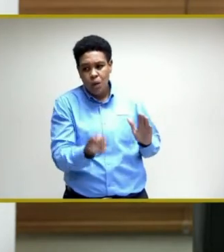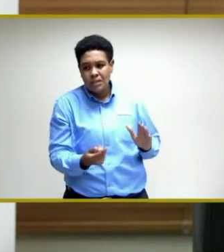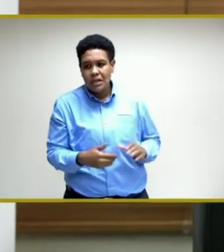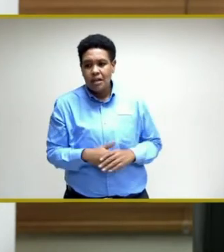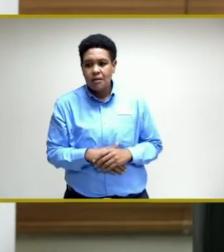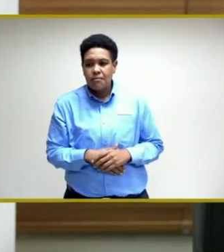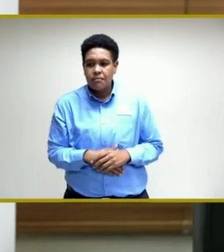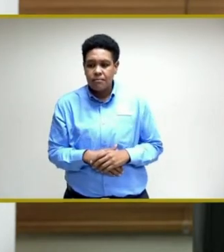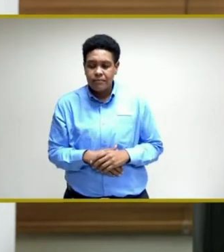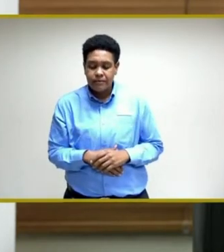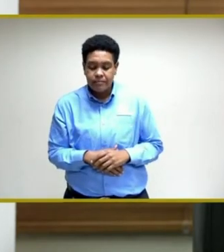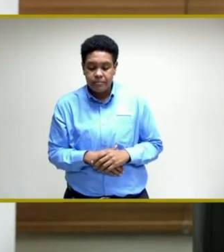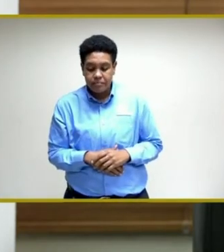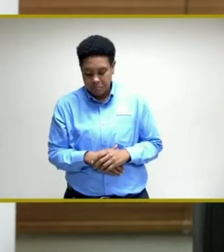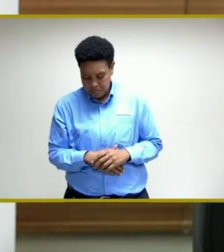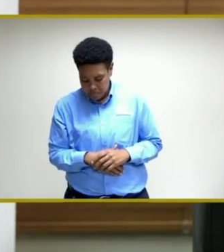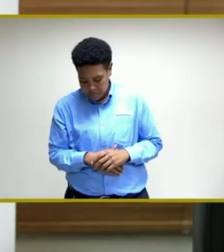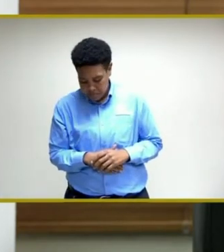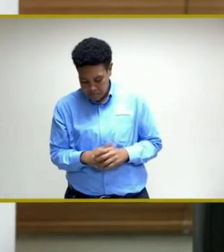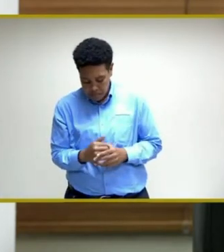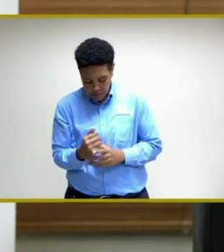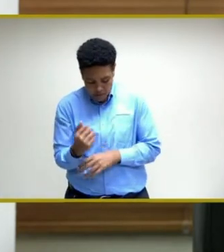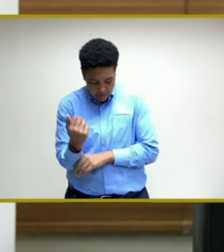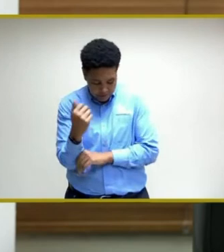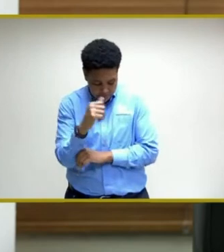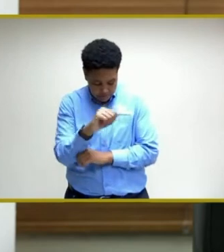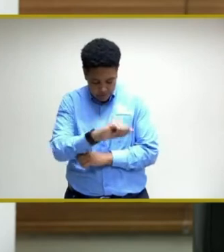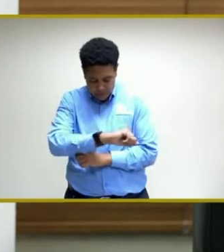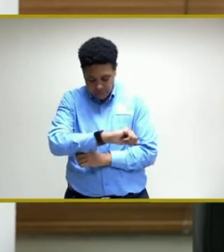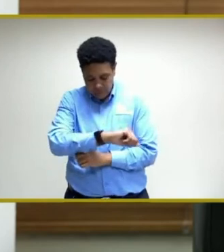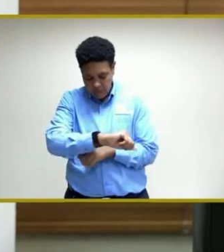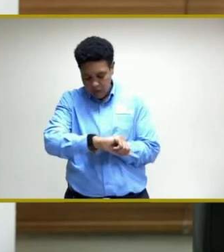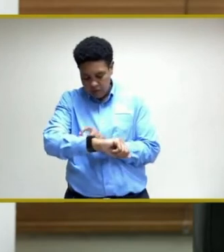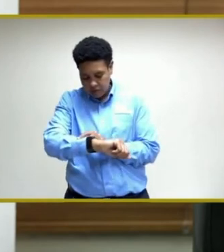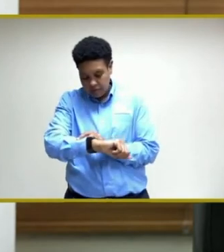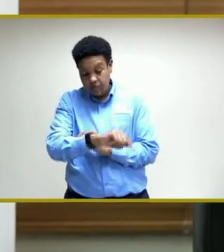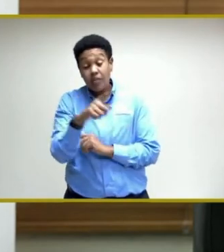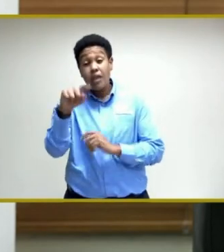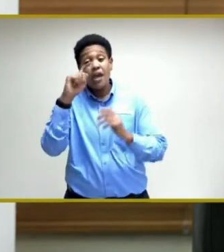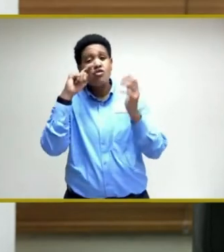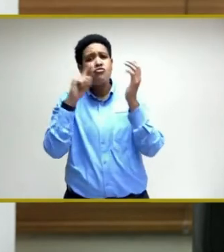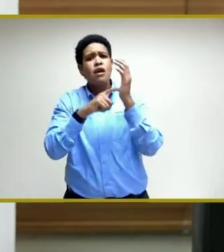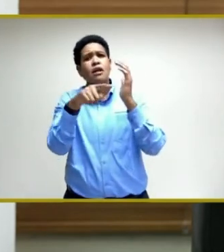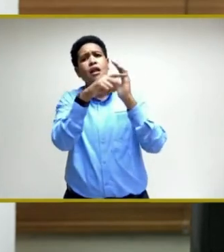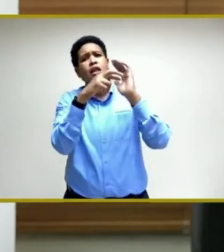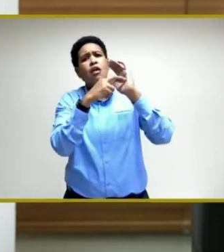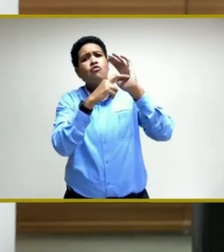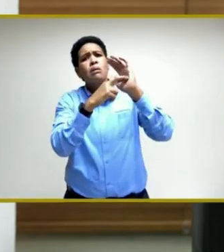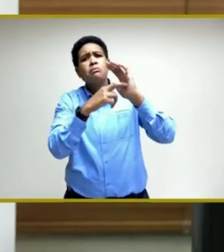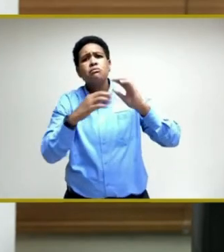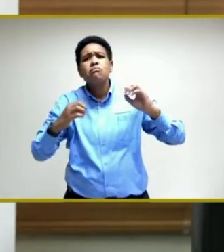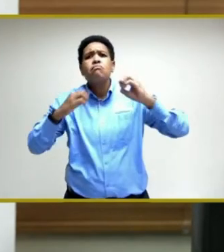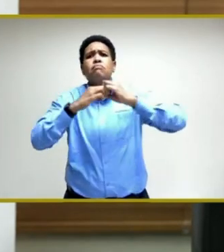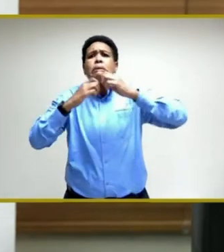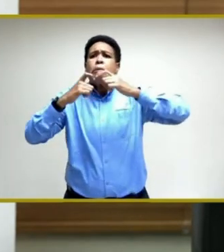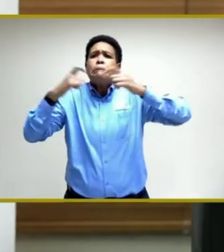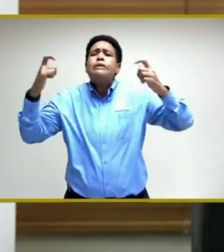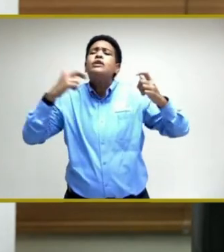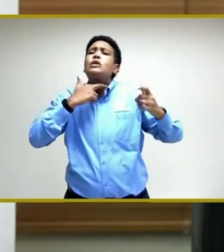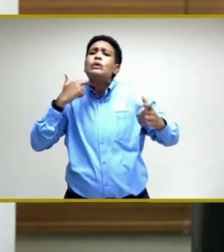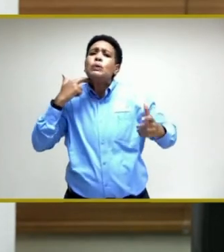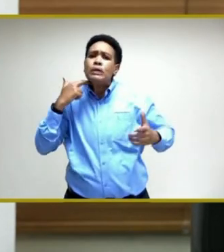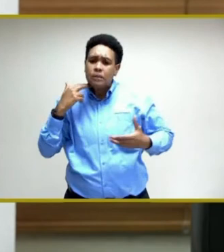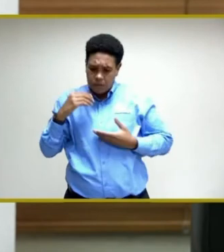they recognize that they represent a greater risk, both to